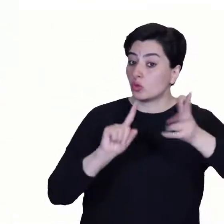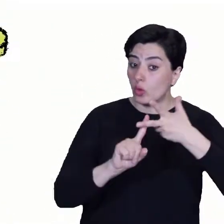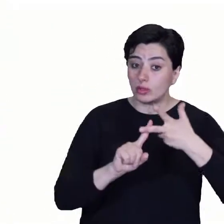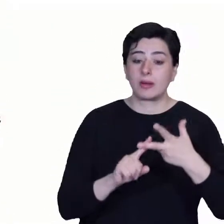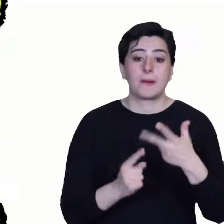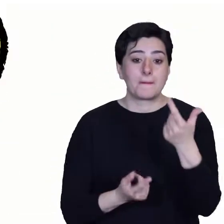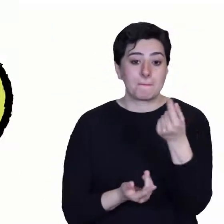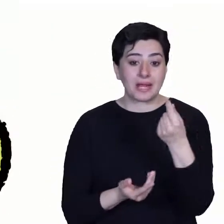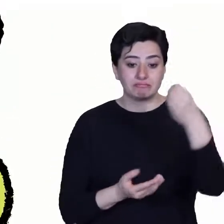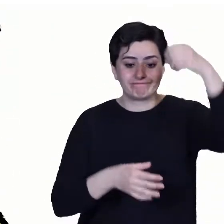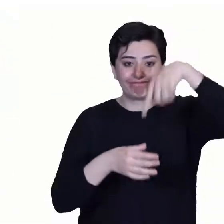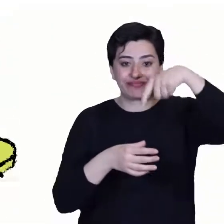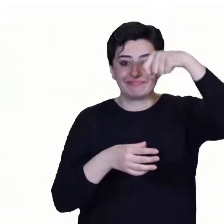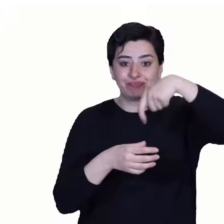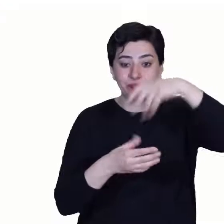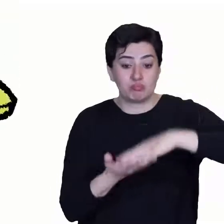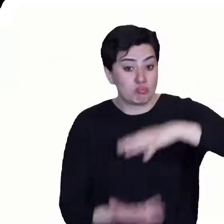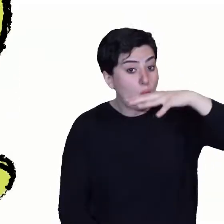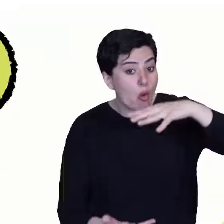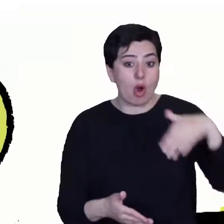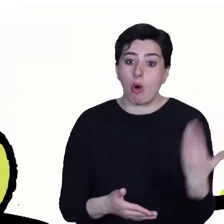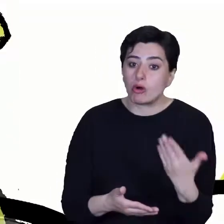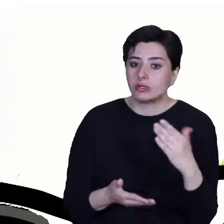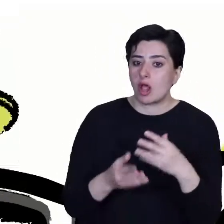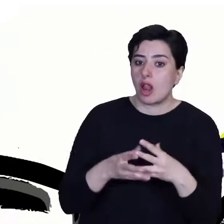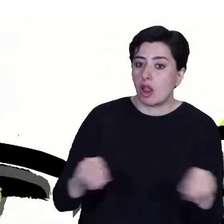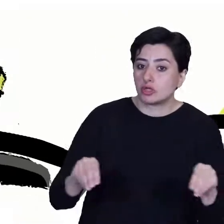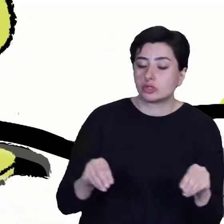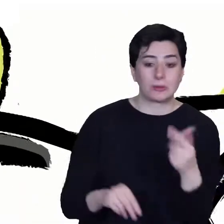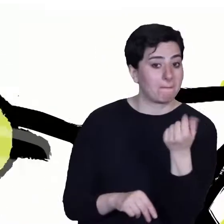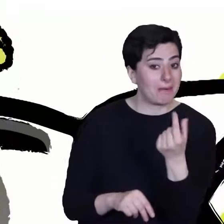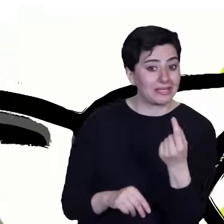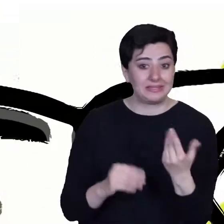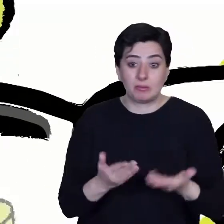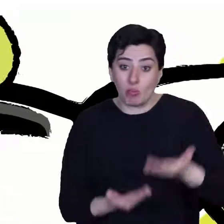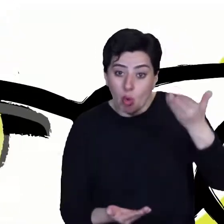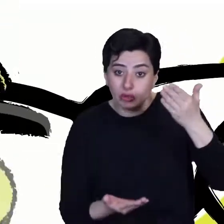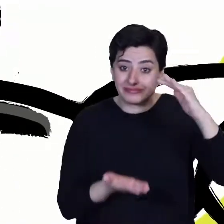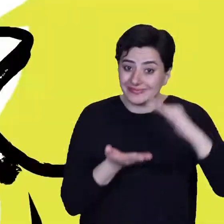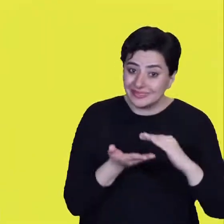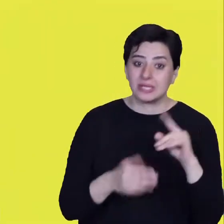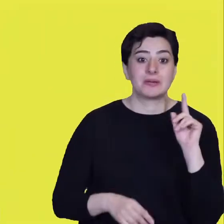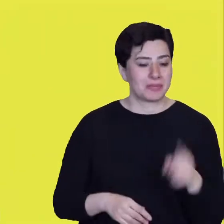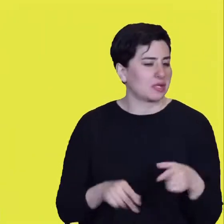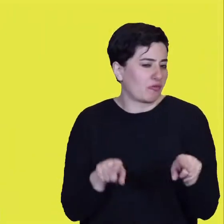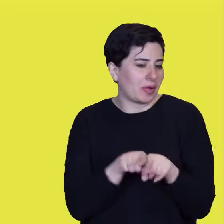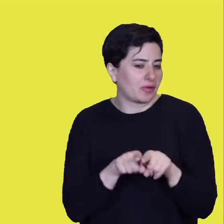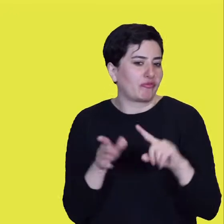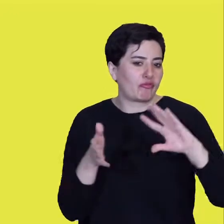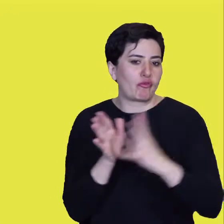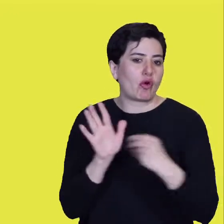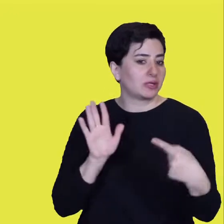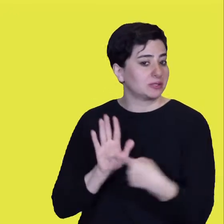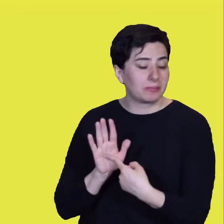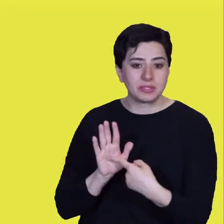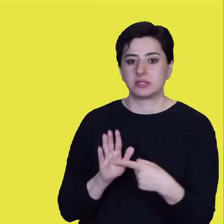disasters and fixing up afterwards, and how much money is lost when the disaster strikes because, for example, people miss